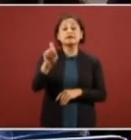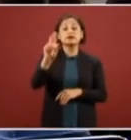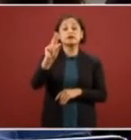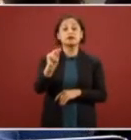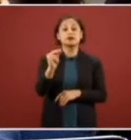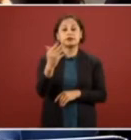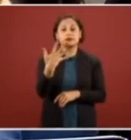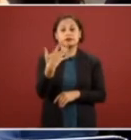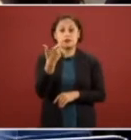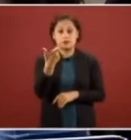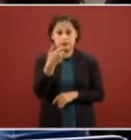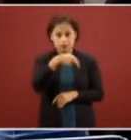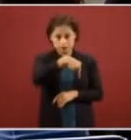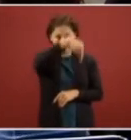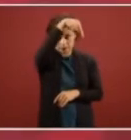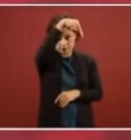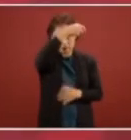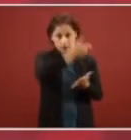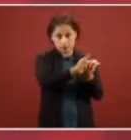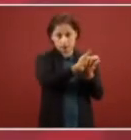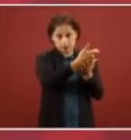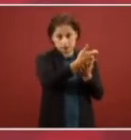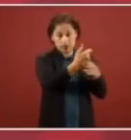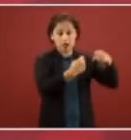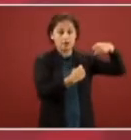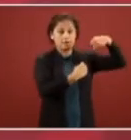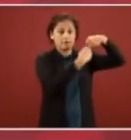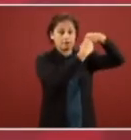185 is in the very